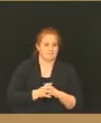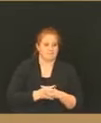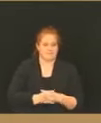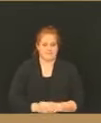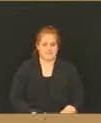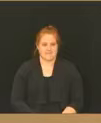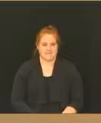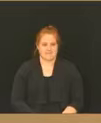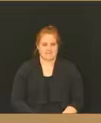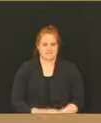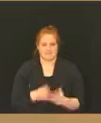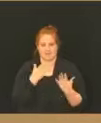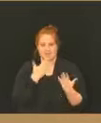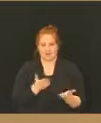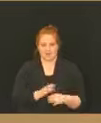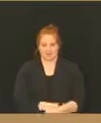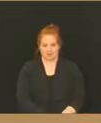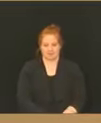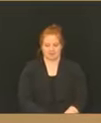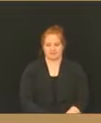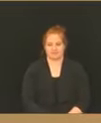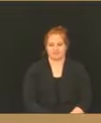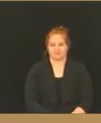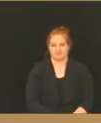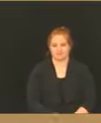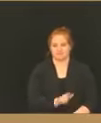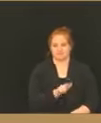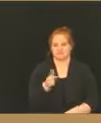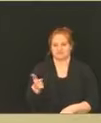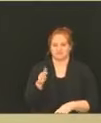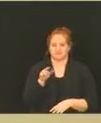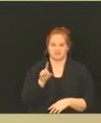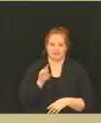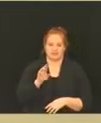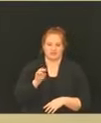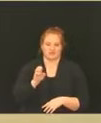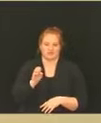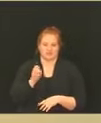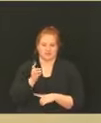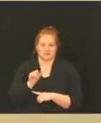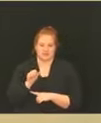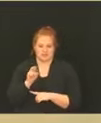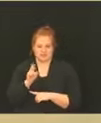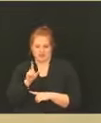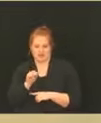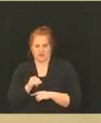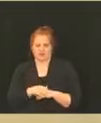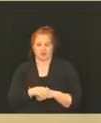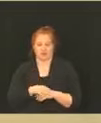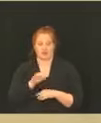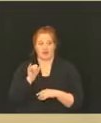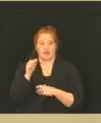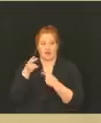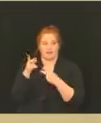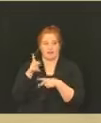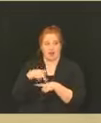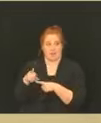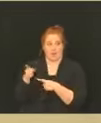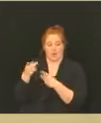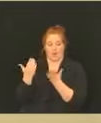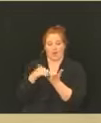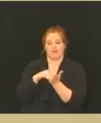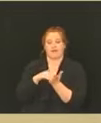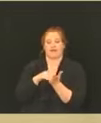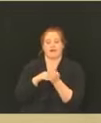And with that, thank you. Yes. And on the on the PowerPoint, again, you have